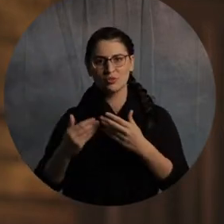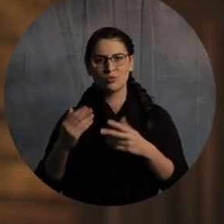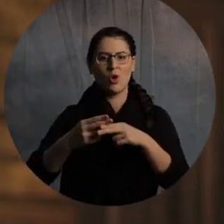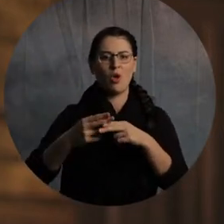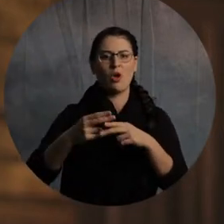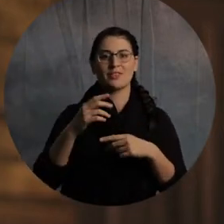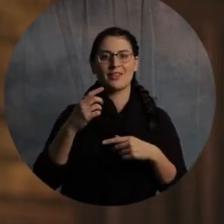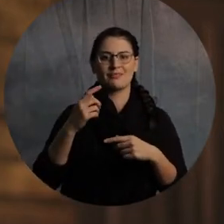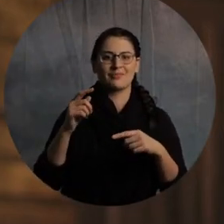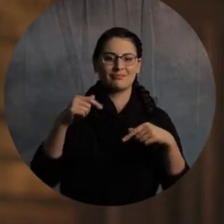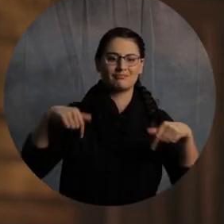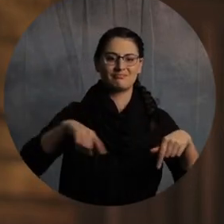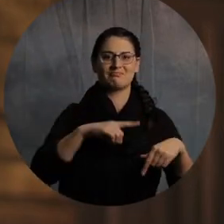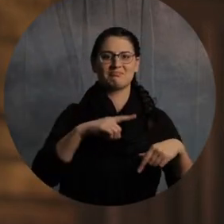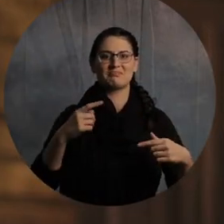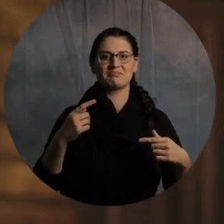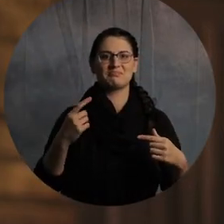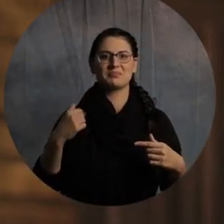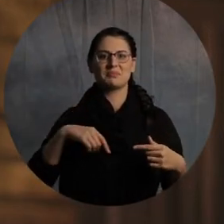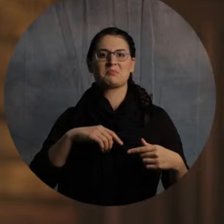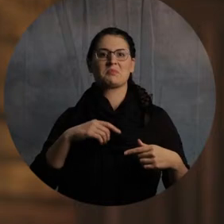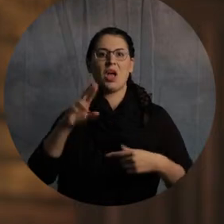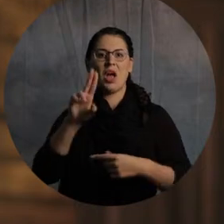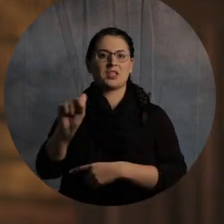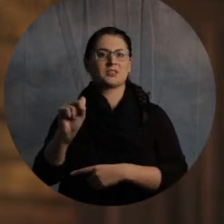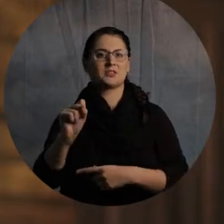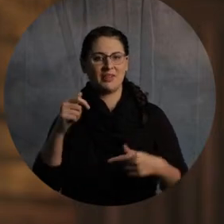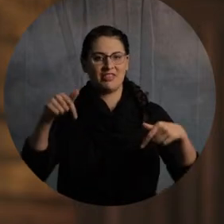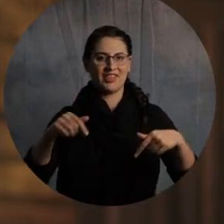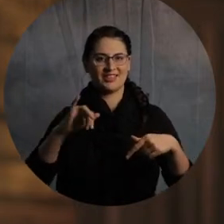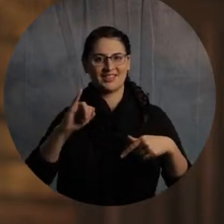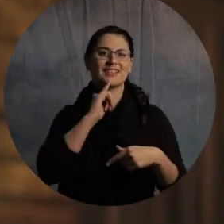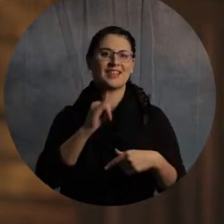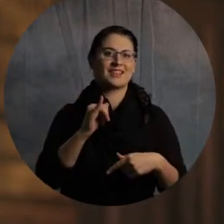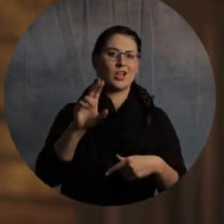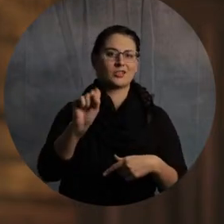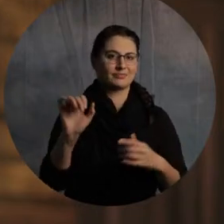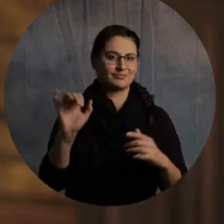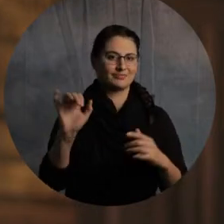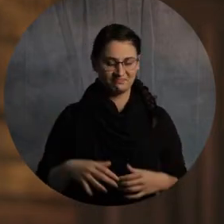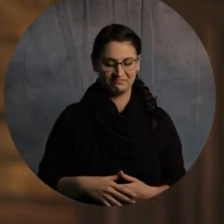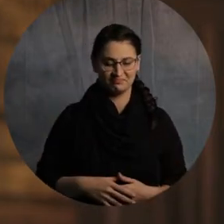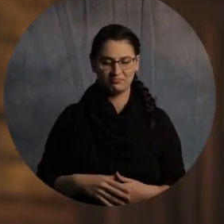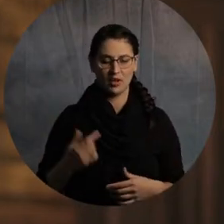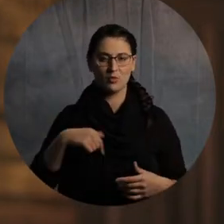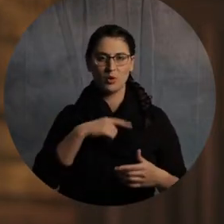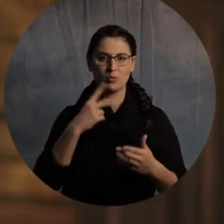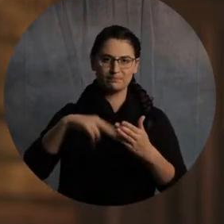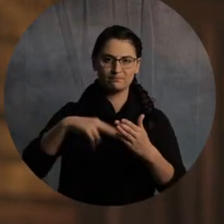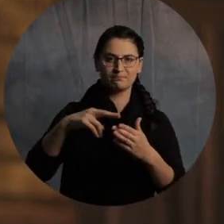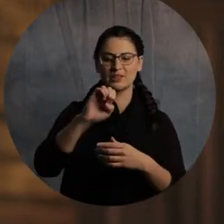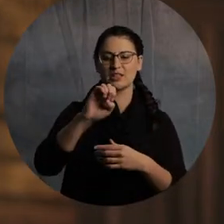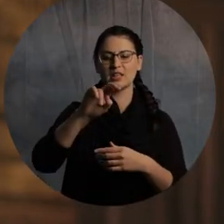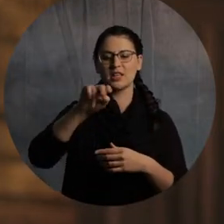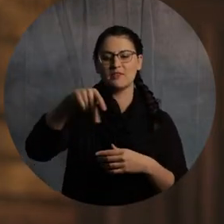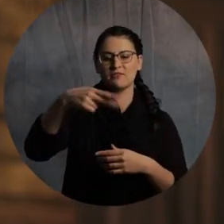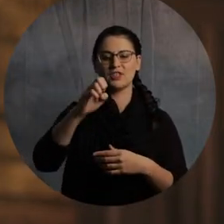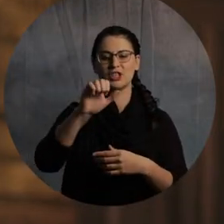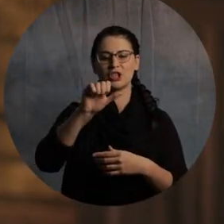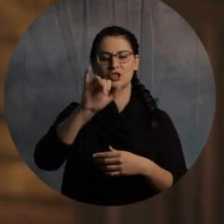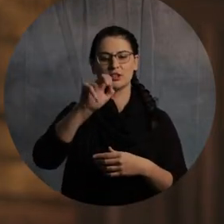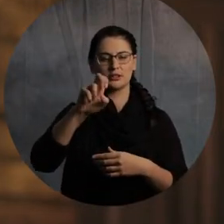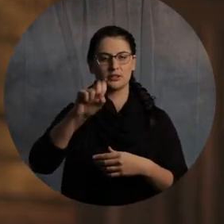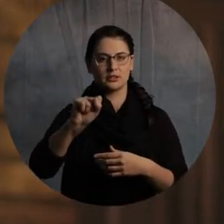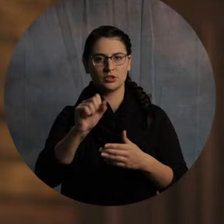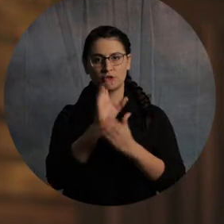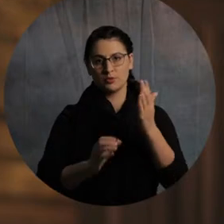entire series was built off of the premise, you remember, Ephesians 5, where the Apostle Paul talks to us about